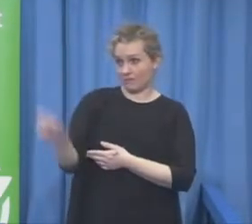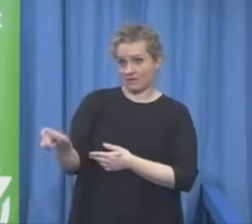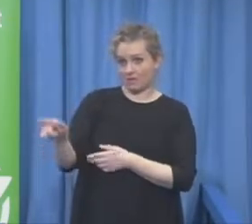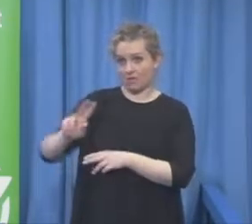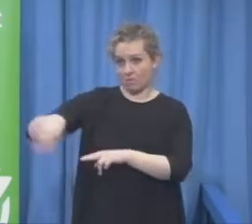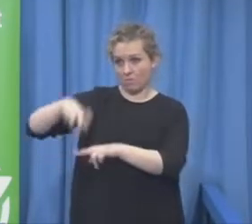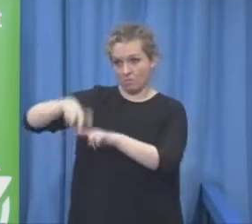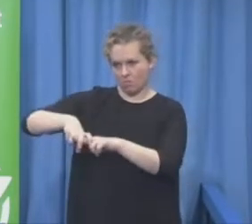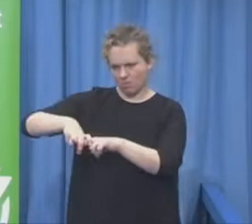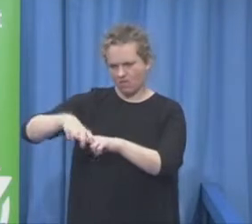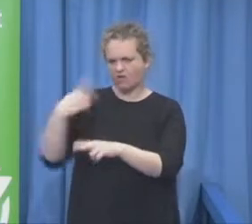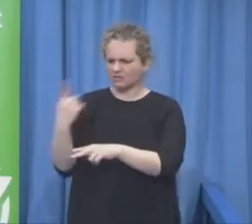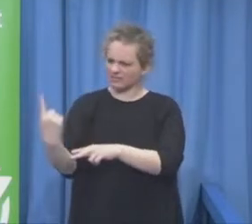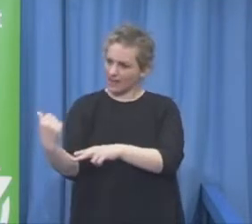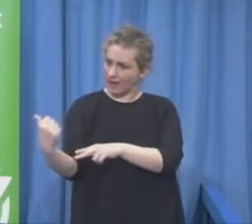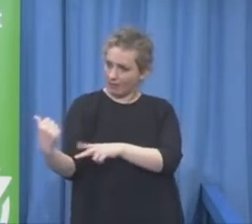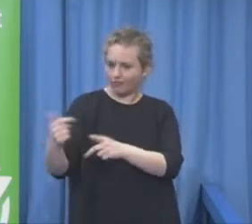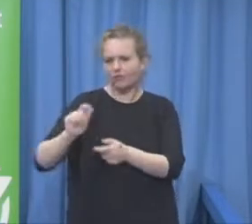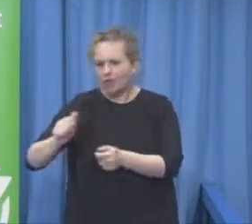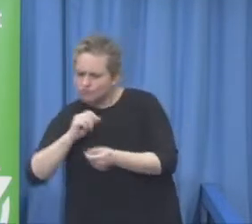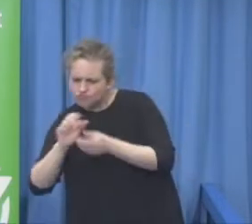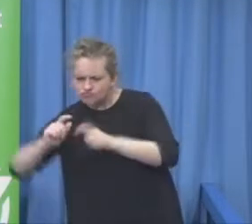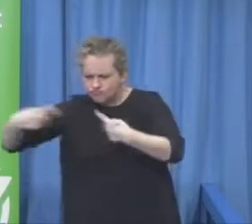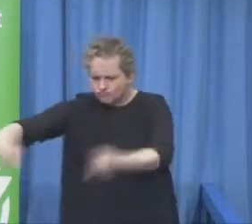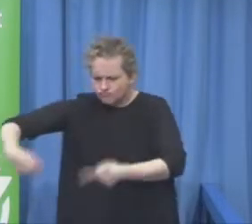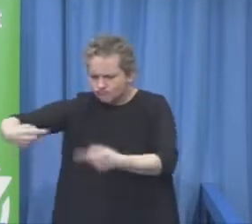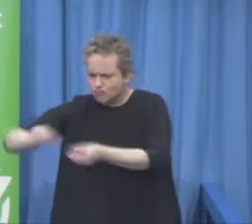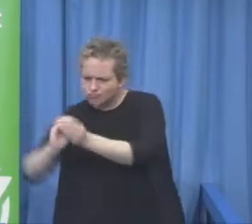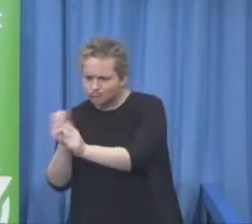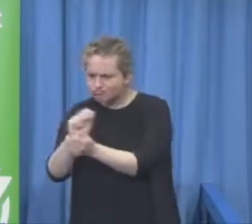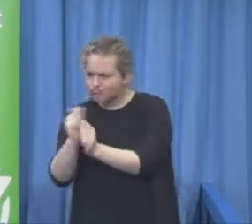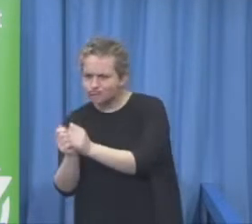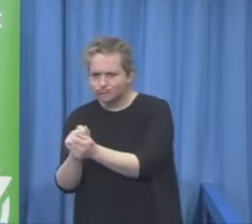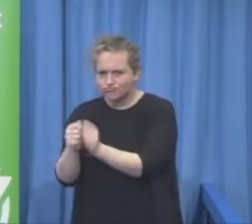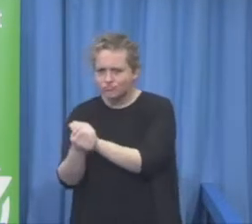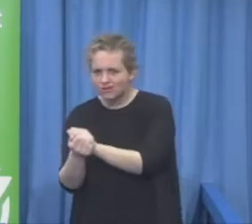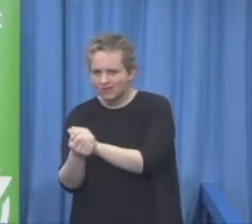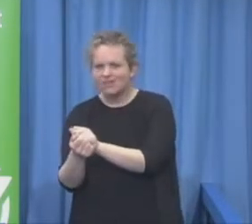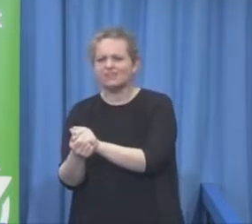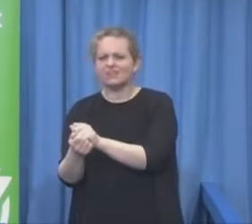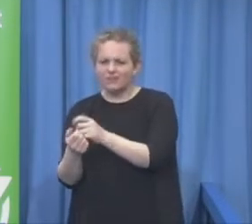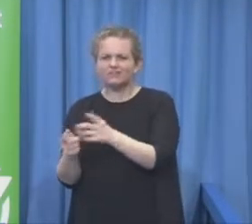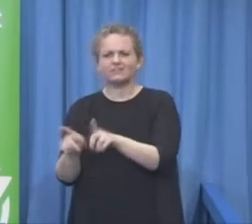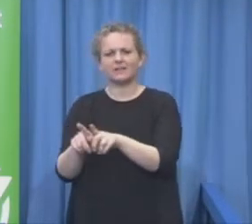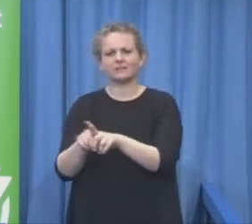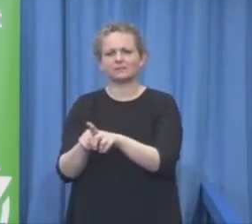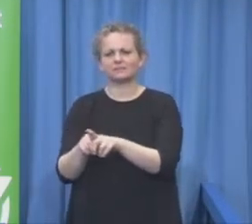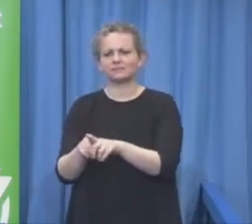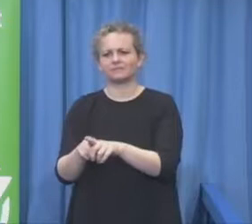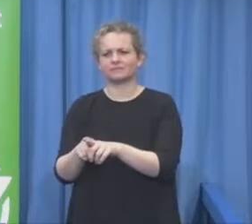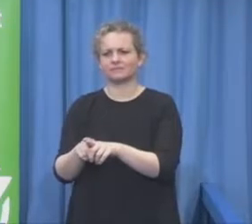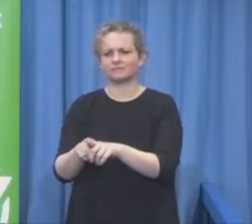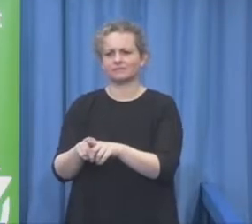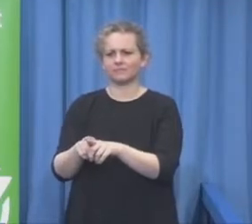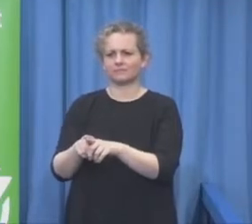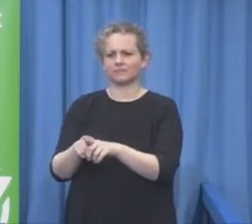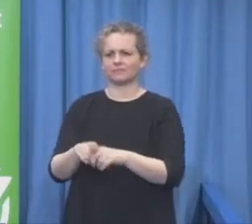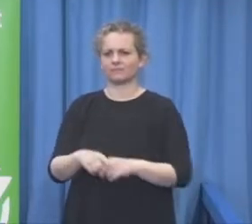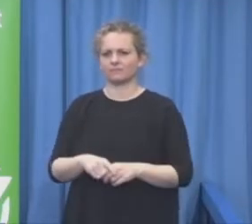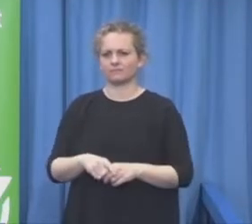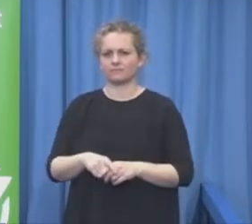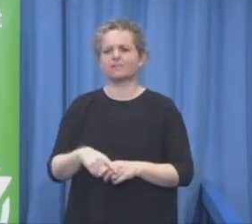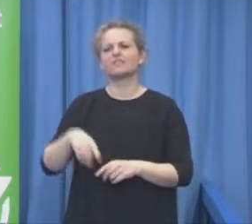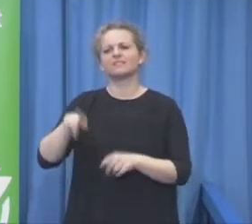so we operated with the the Segway Japan and then